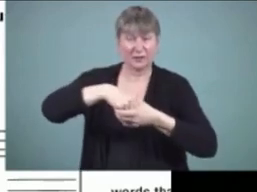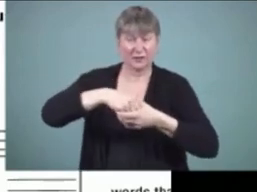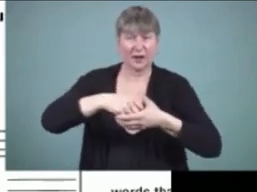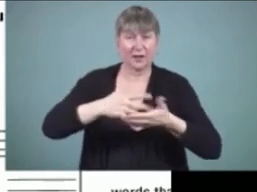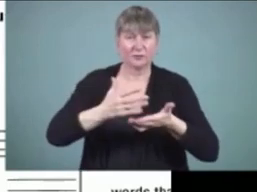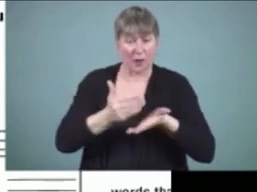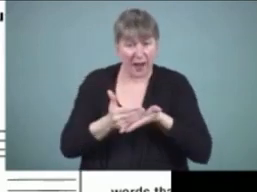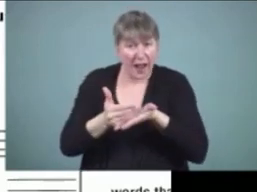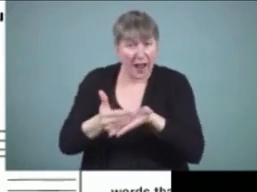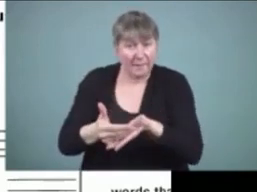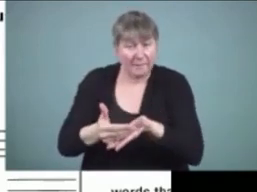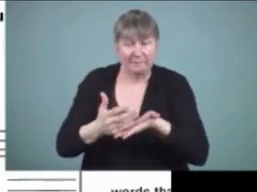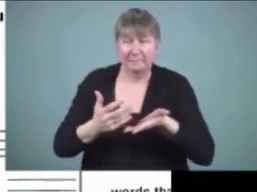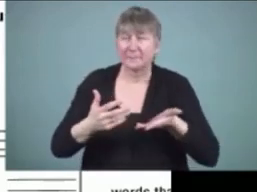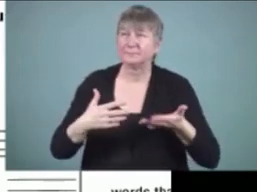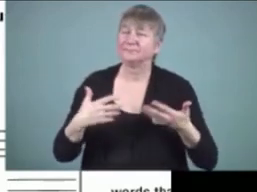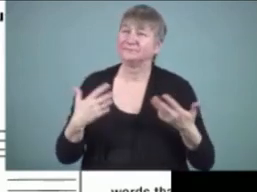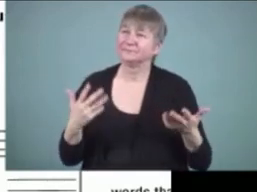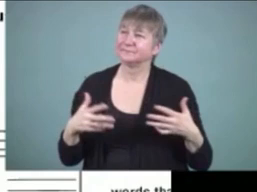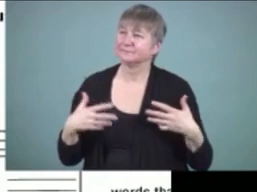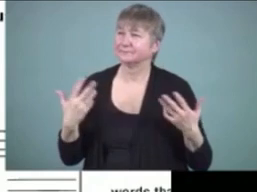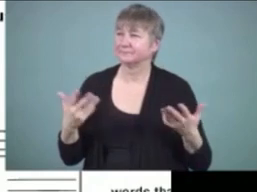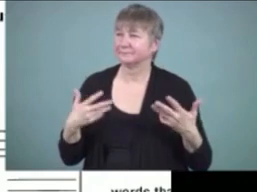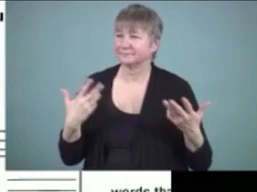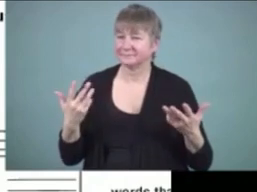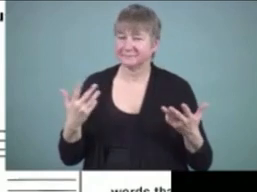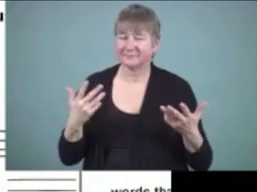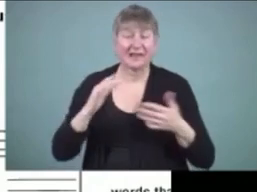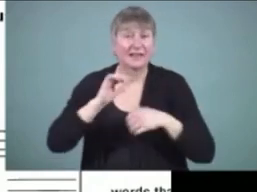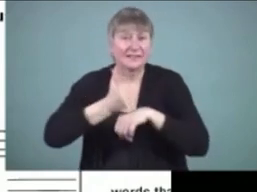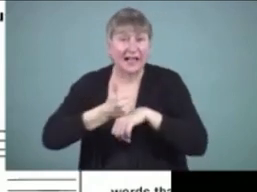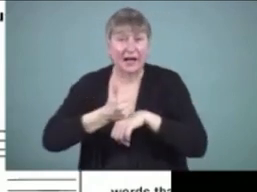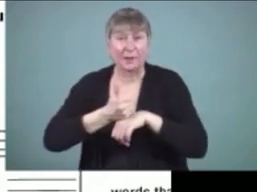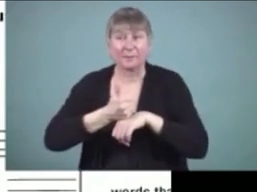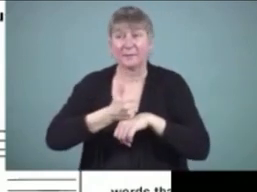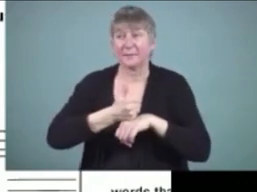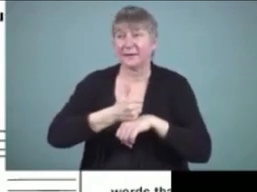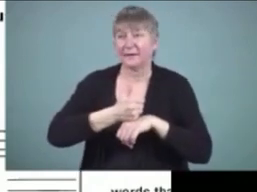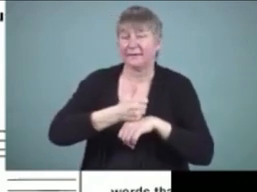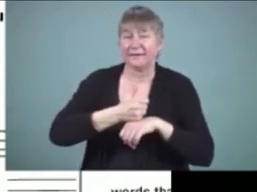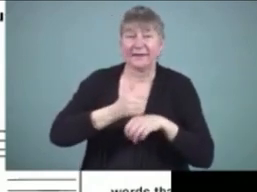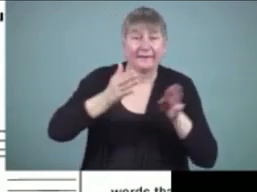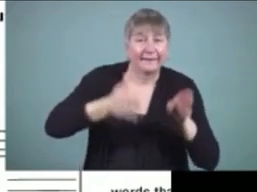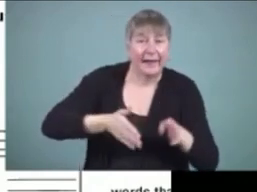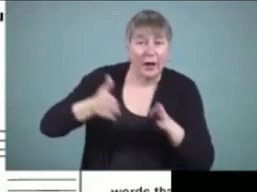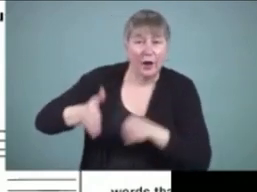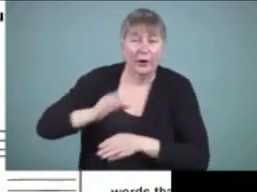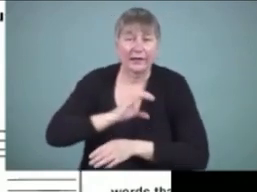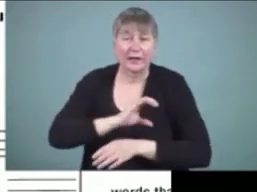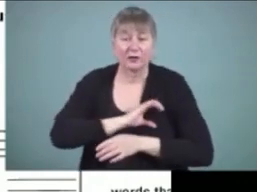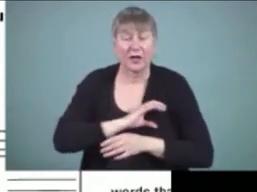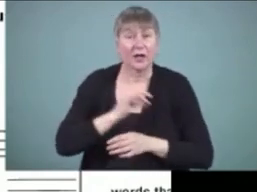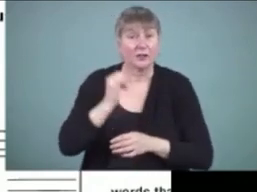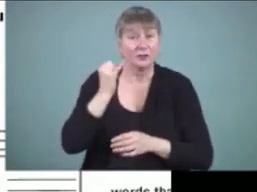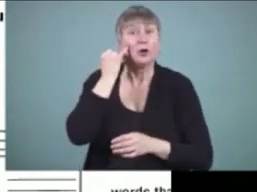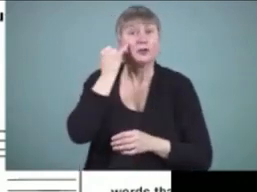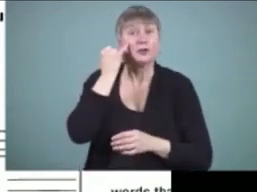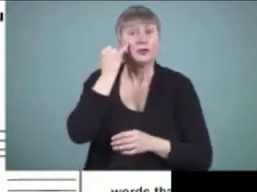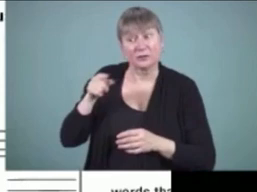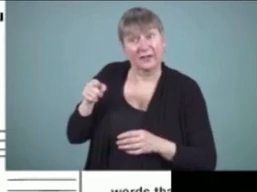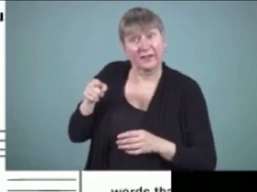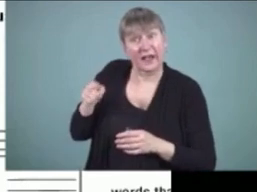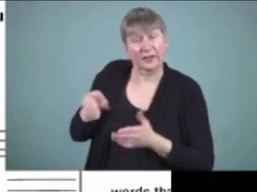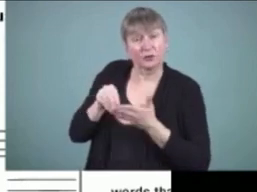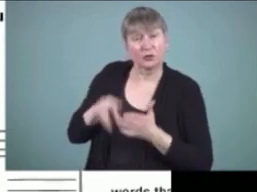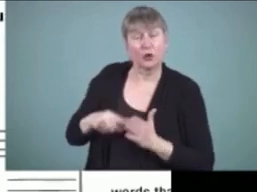to um plot characters and settings so if you had a student reading a piece of writing they could then